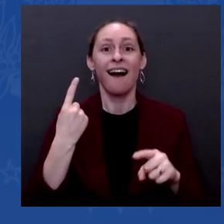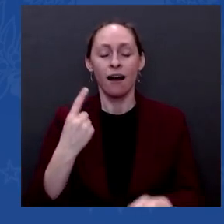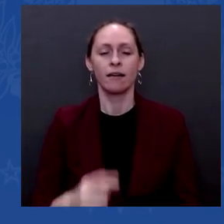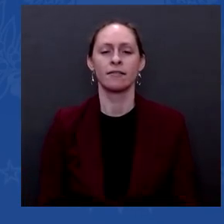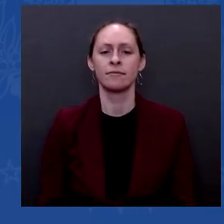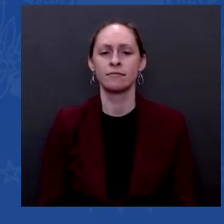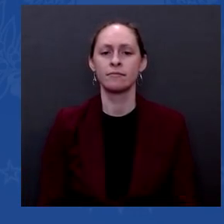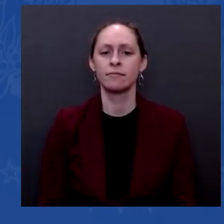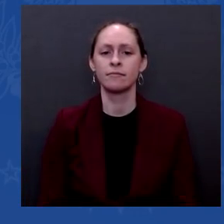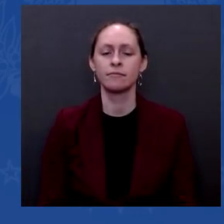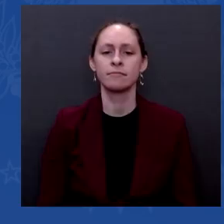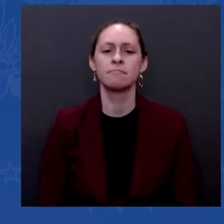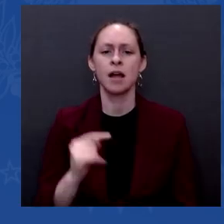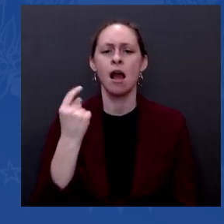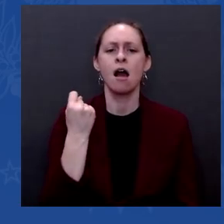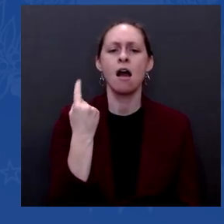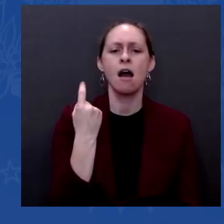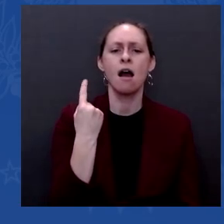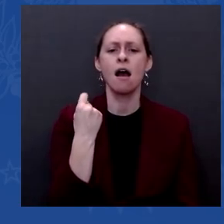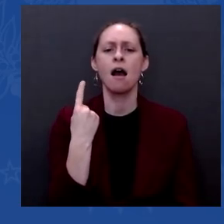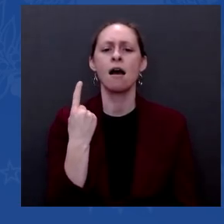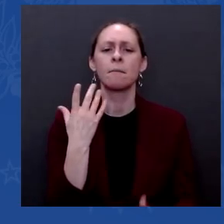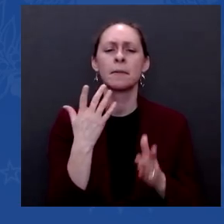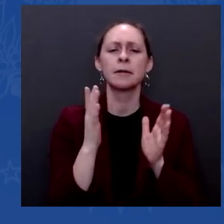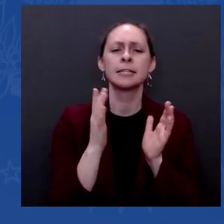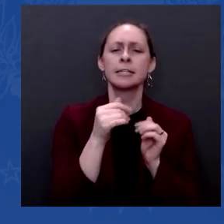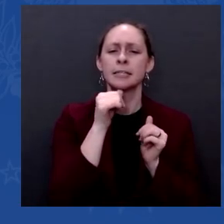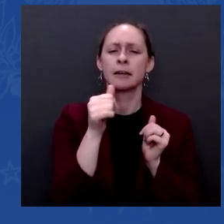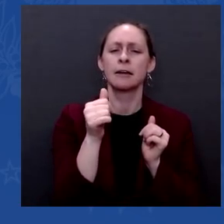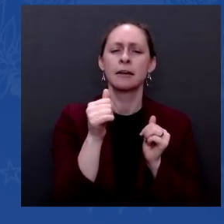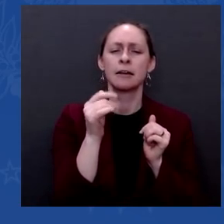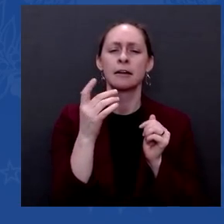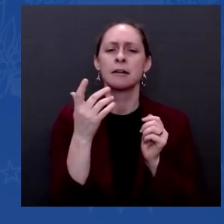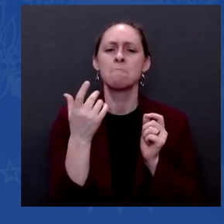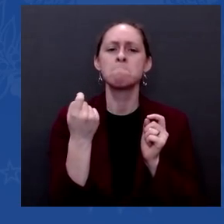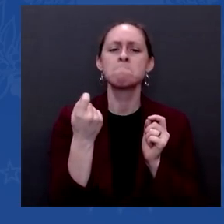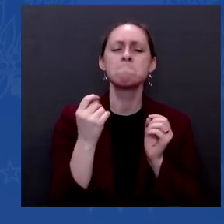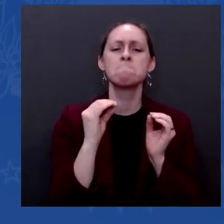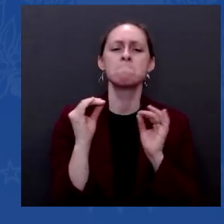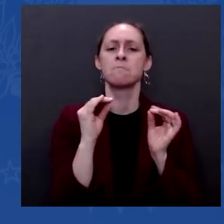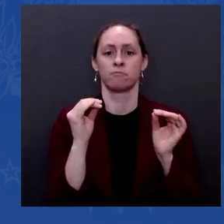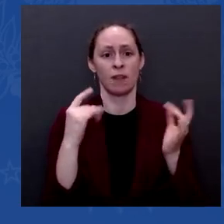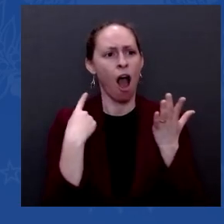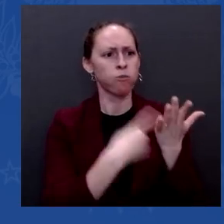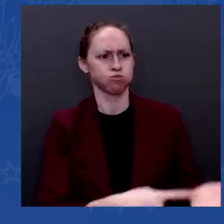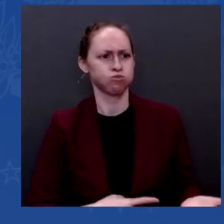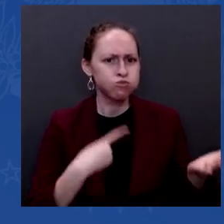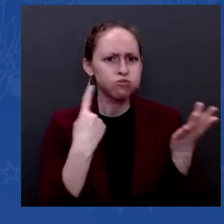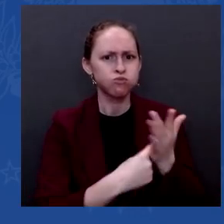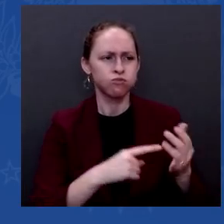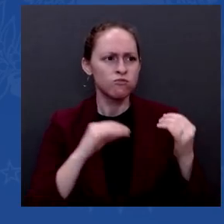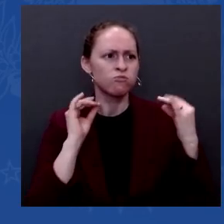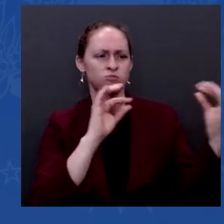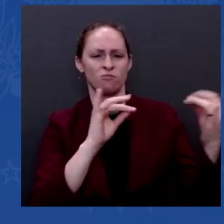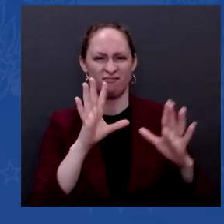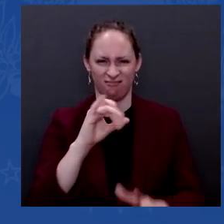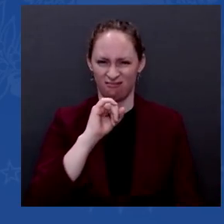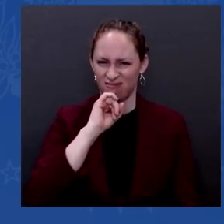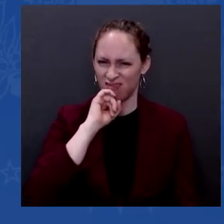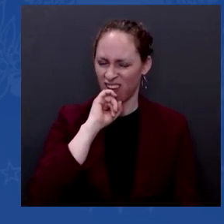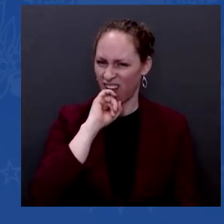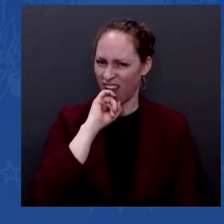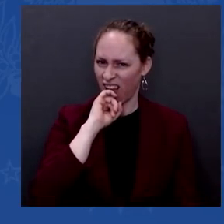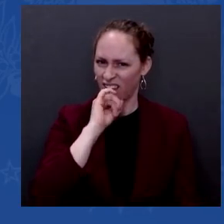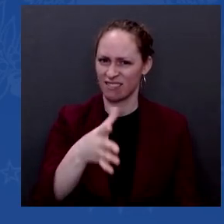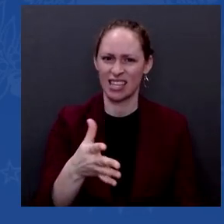I'm not being coverage. mean, there's not much discussion about it. So, I just think it's a different — and — and I I don't know that